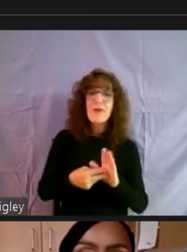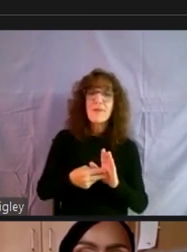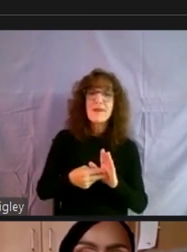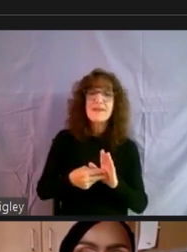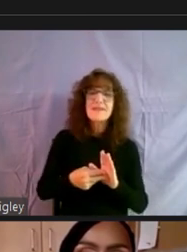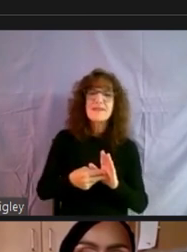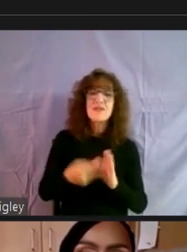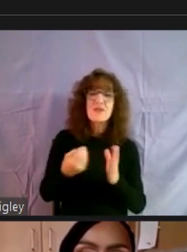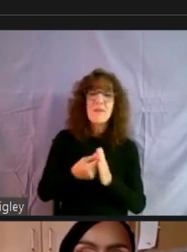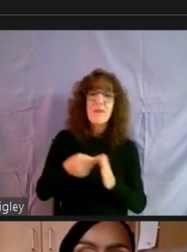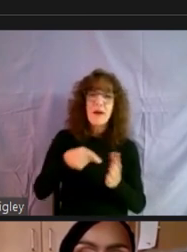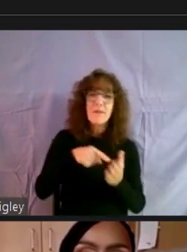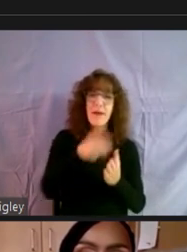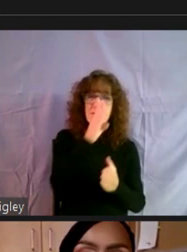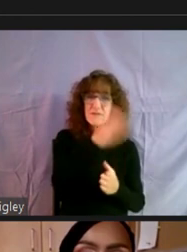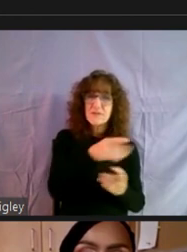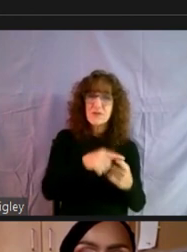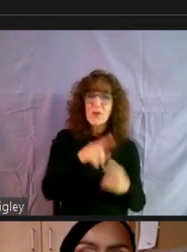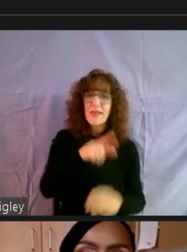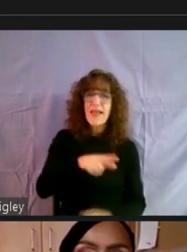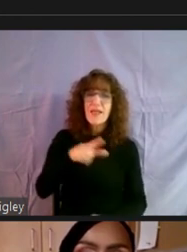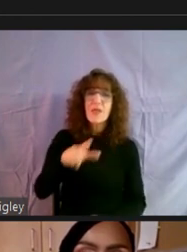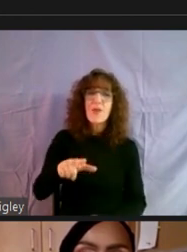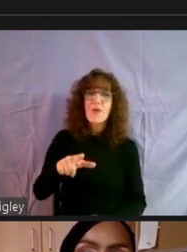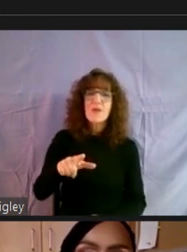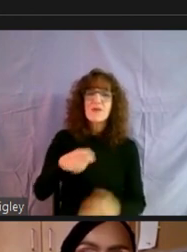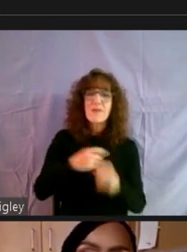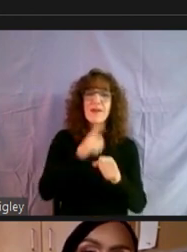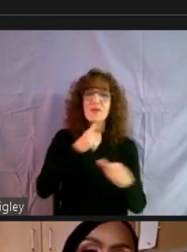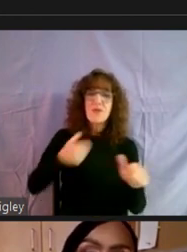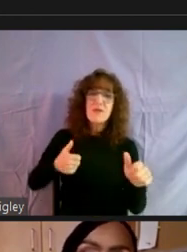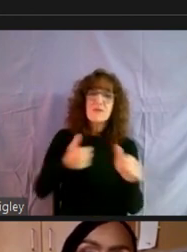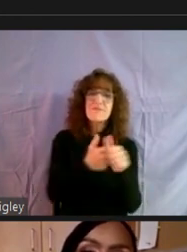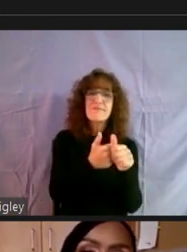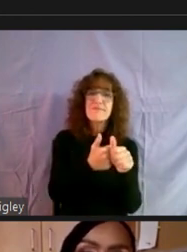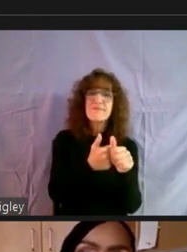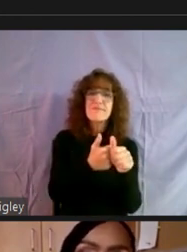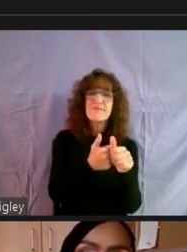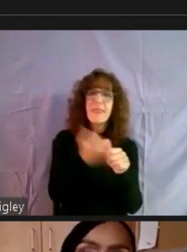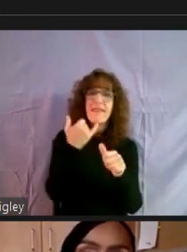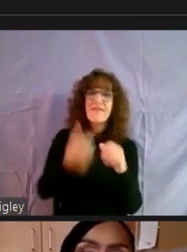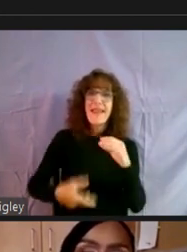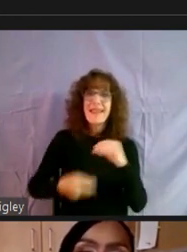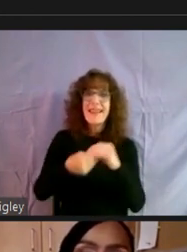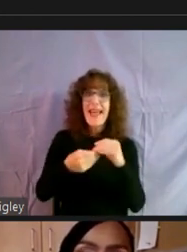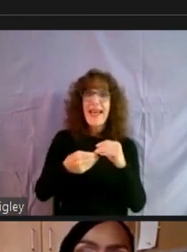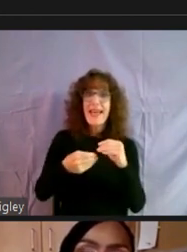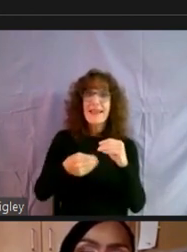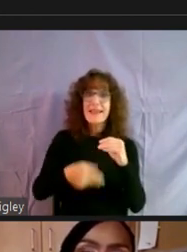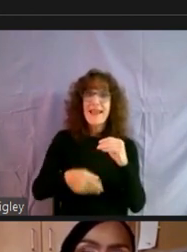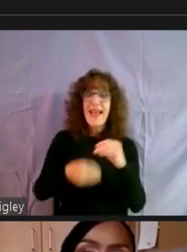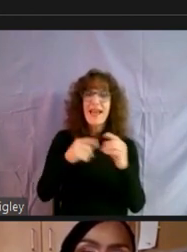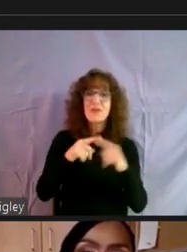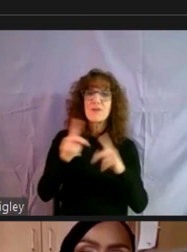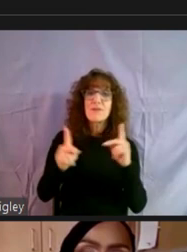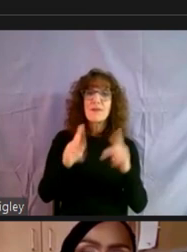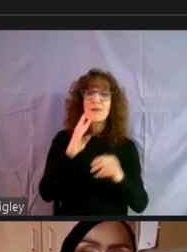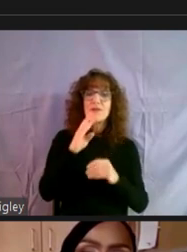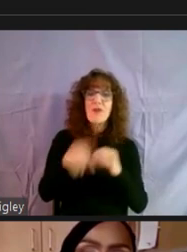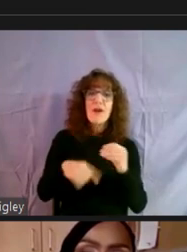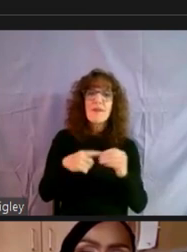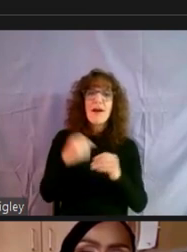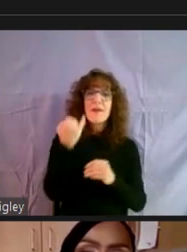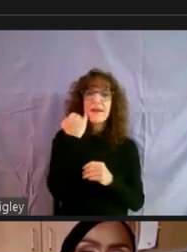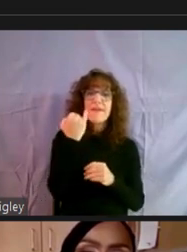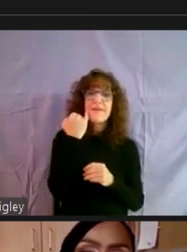directly to the landlord to make sure that you're, you're brought current. And, and if I can, the, um, you know, people talking about whether